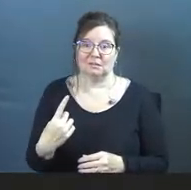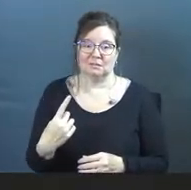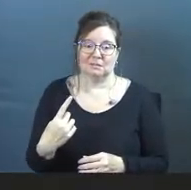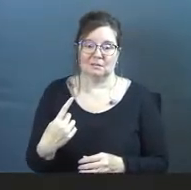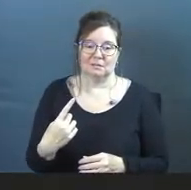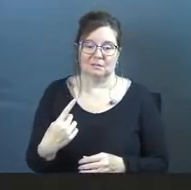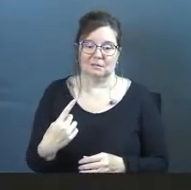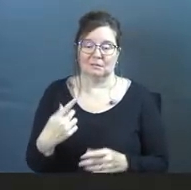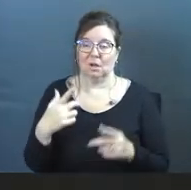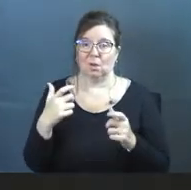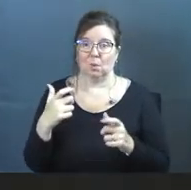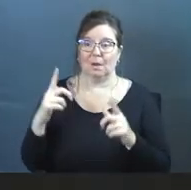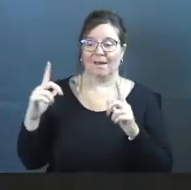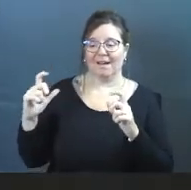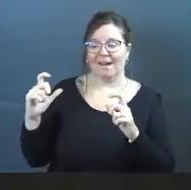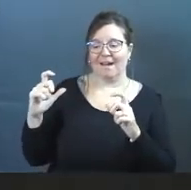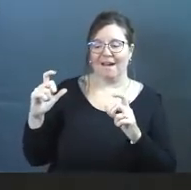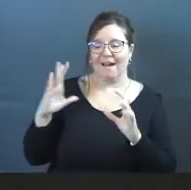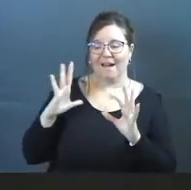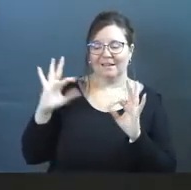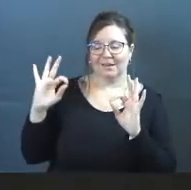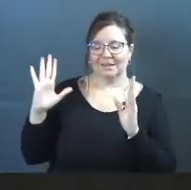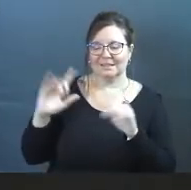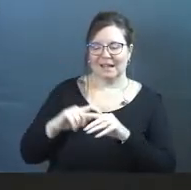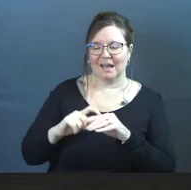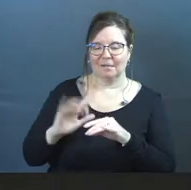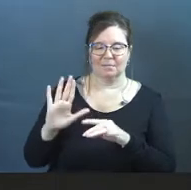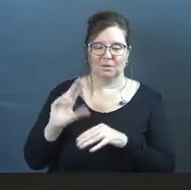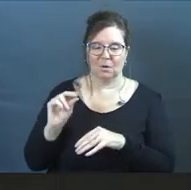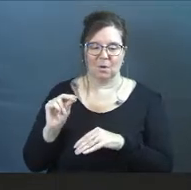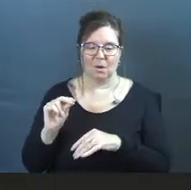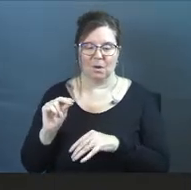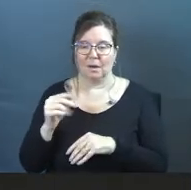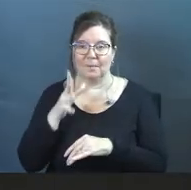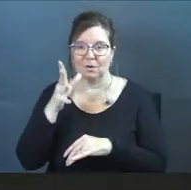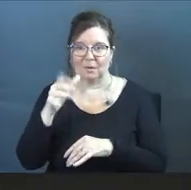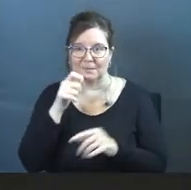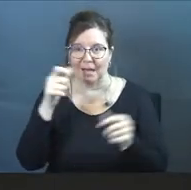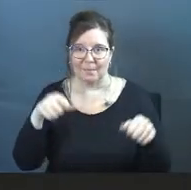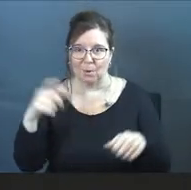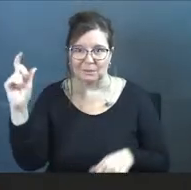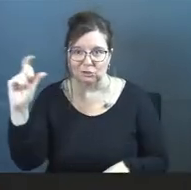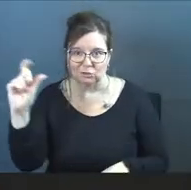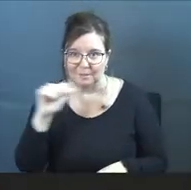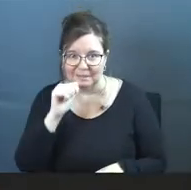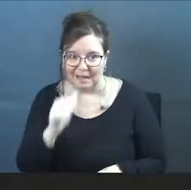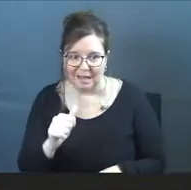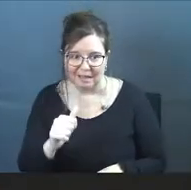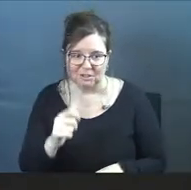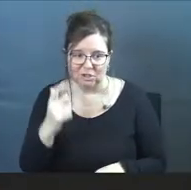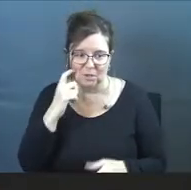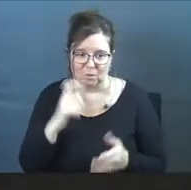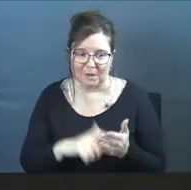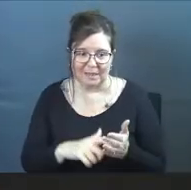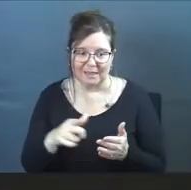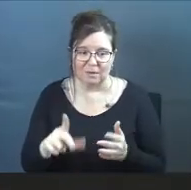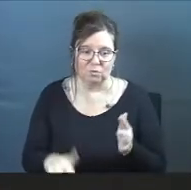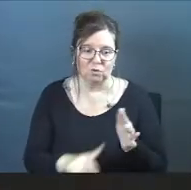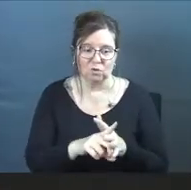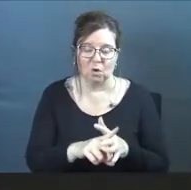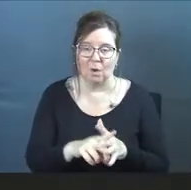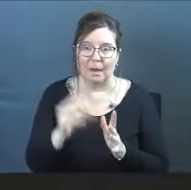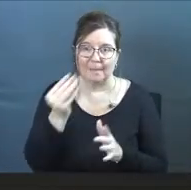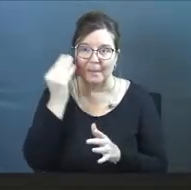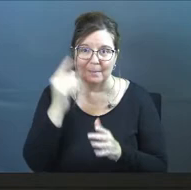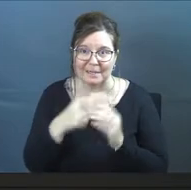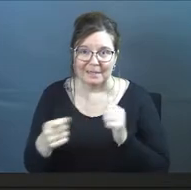man, quick selfie, everybody. Oh, great time. Awesome. No, my Grammy, she's not posting on her Instagram stories. Like it's not, she doesn't recognize like this will show up in